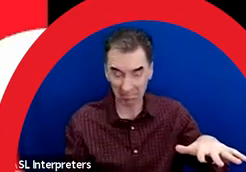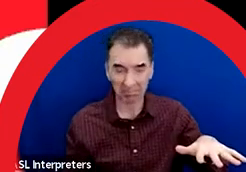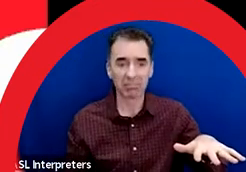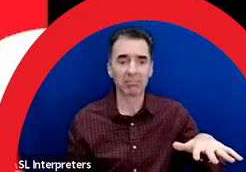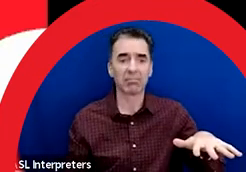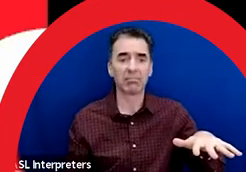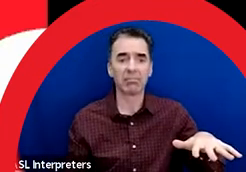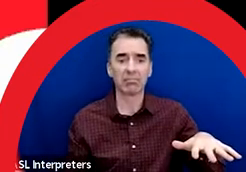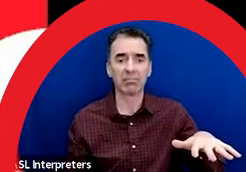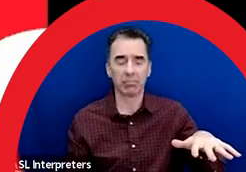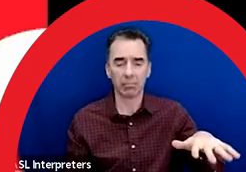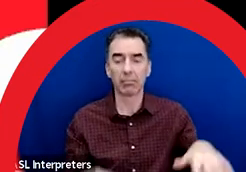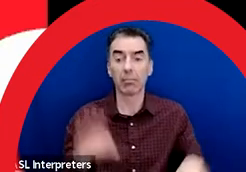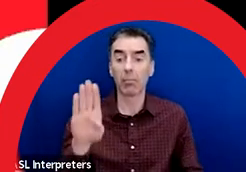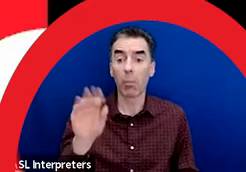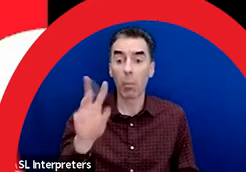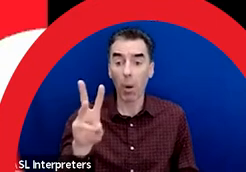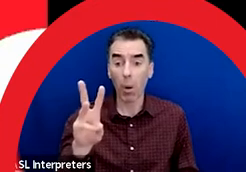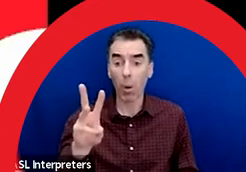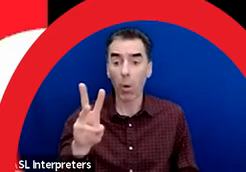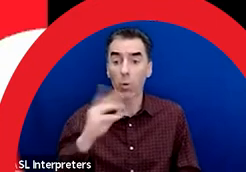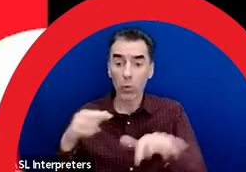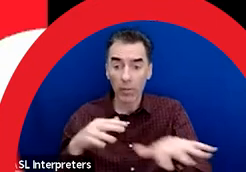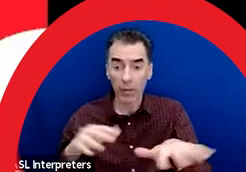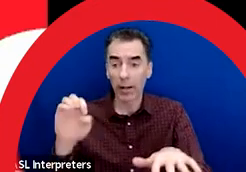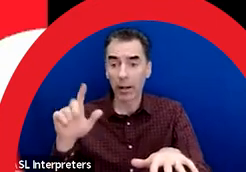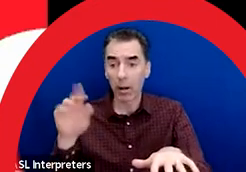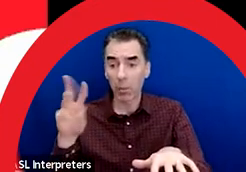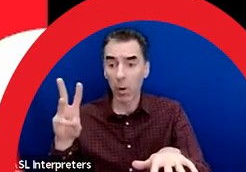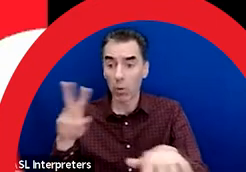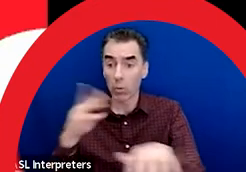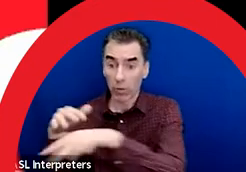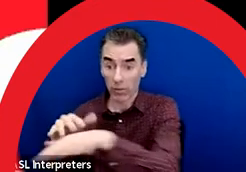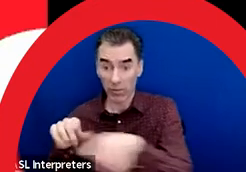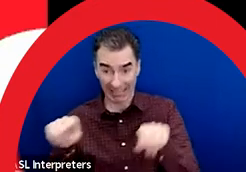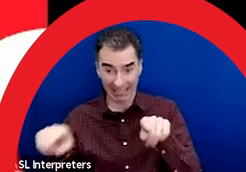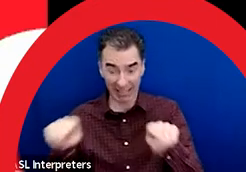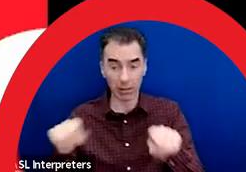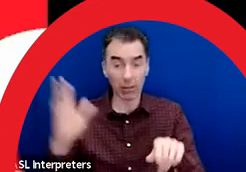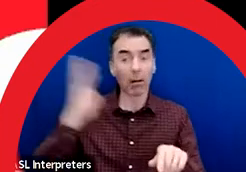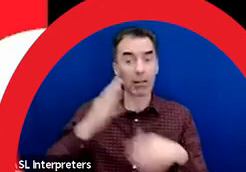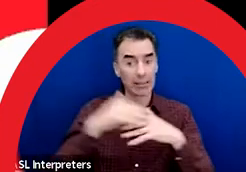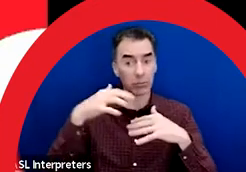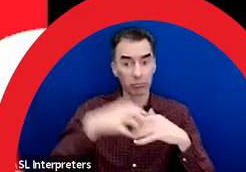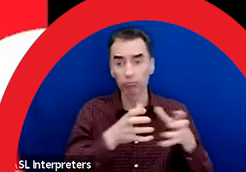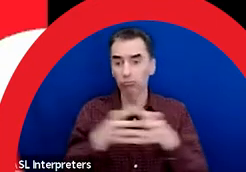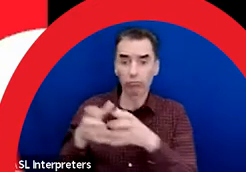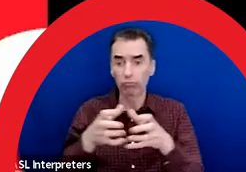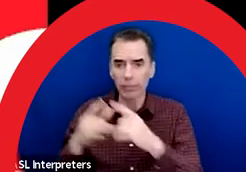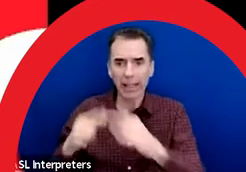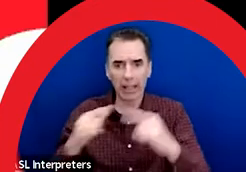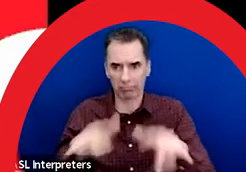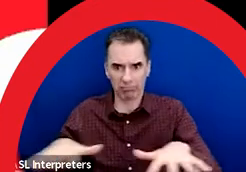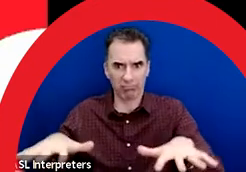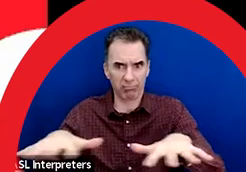The Bow and Elbow Rivers were important encampment areas for Indigenous people, as shown in the images on this slide.